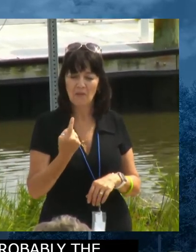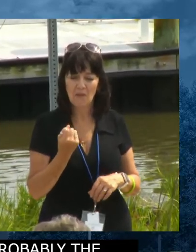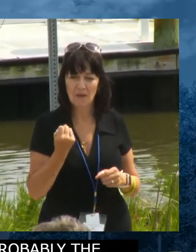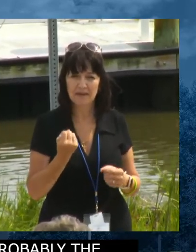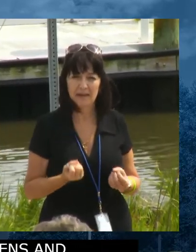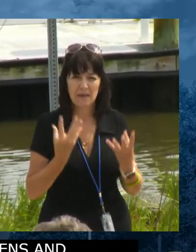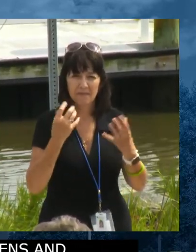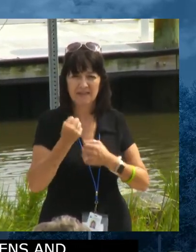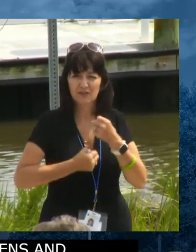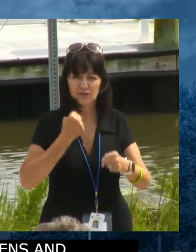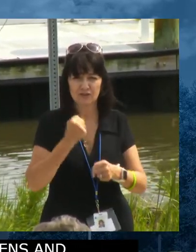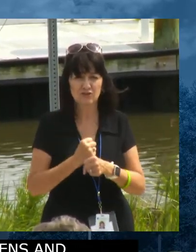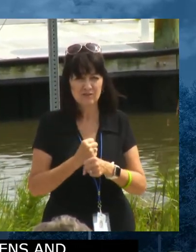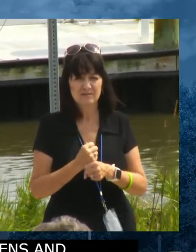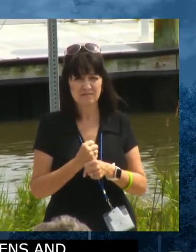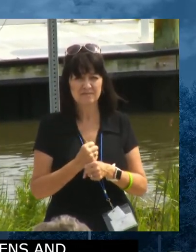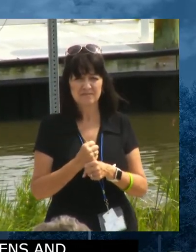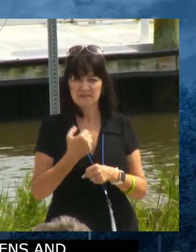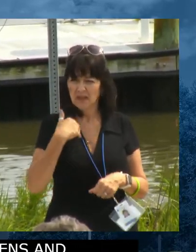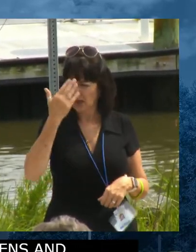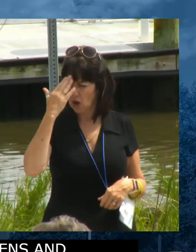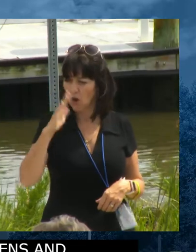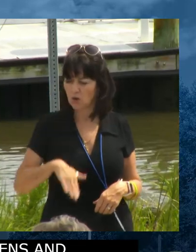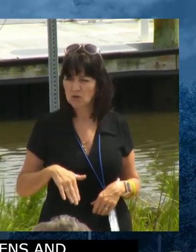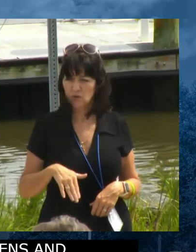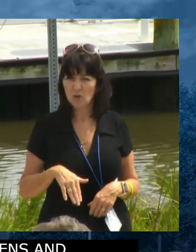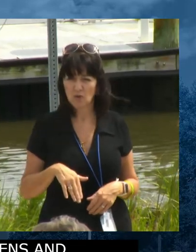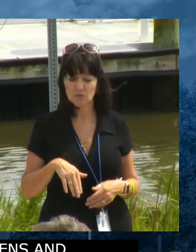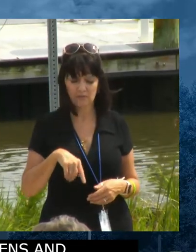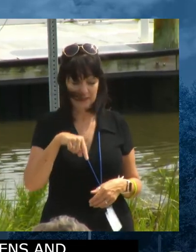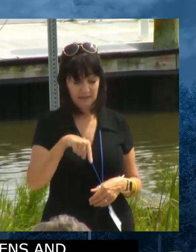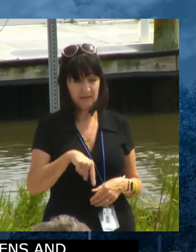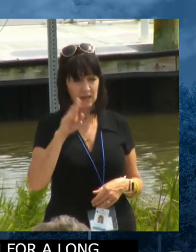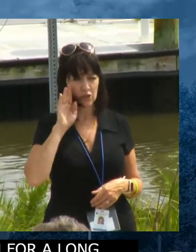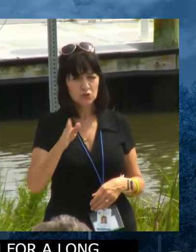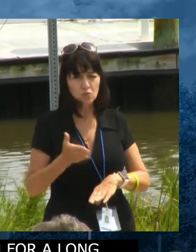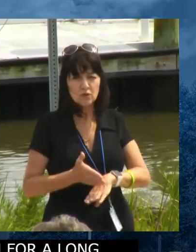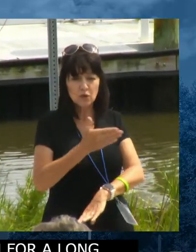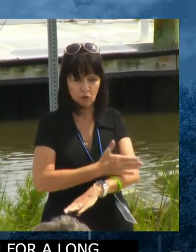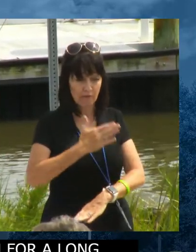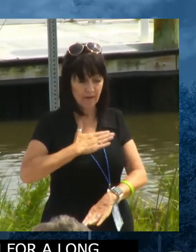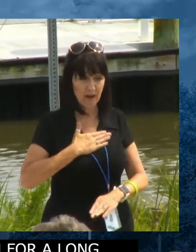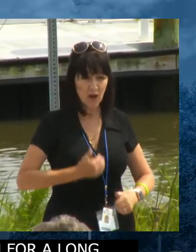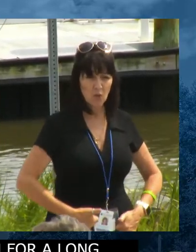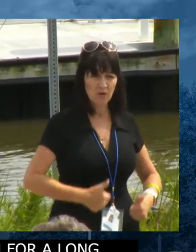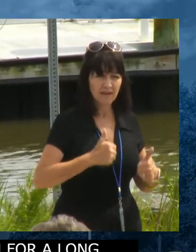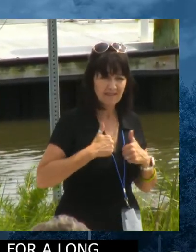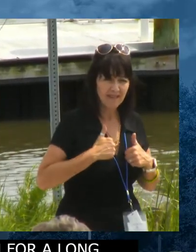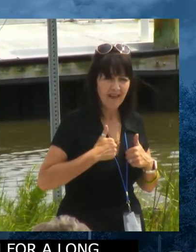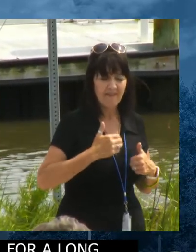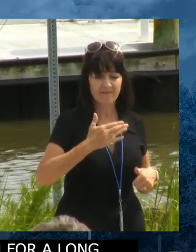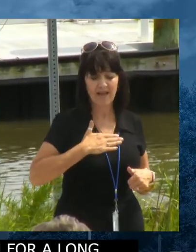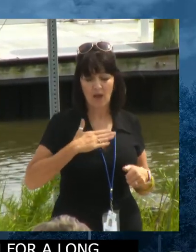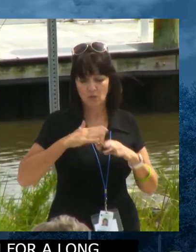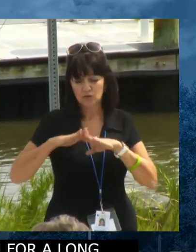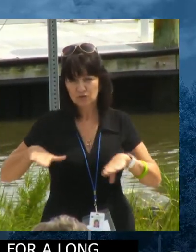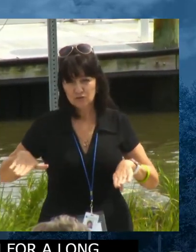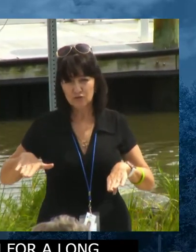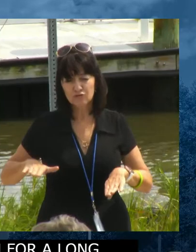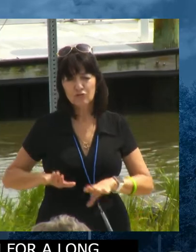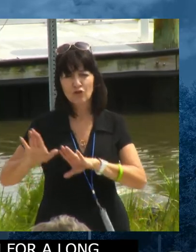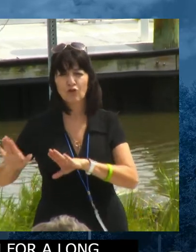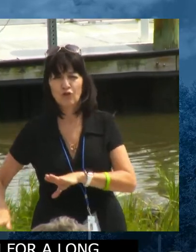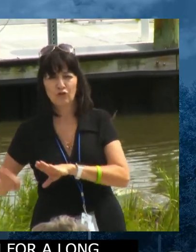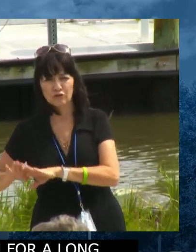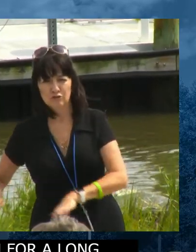This will have an impact on us in our lifetime, in our kids' lifetime, and our grandkids' lifetime. We're